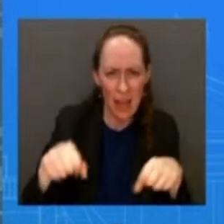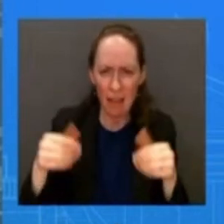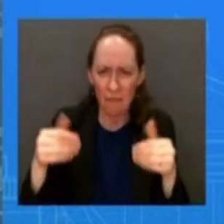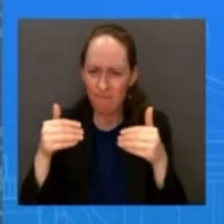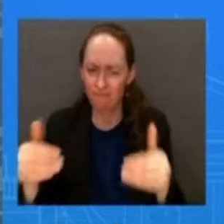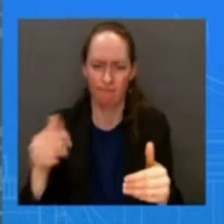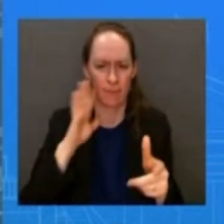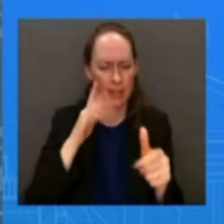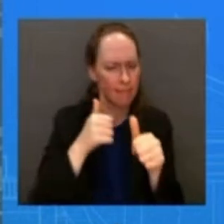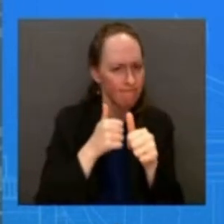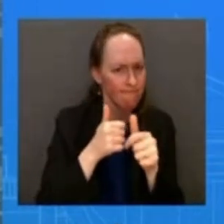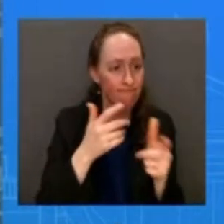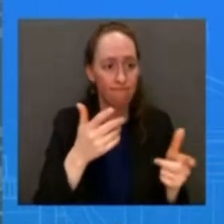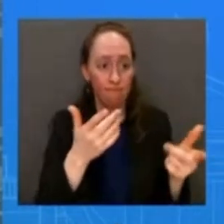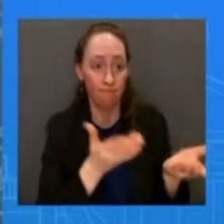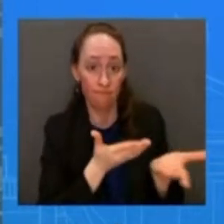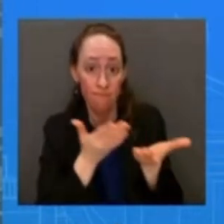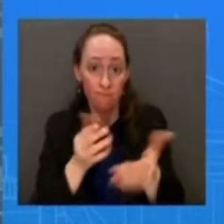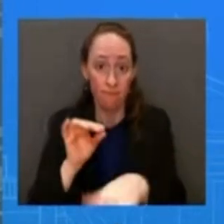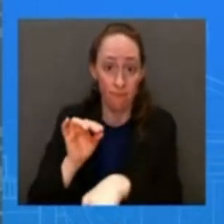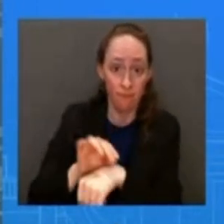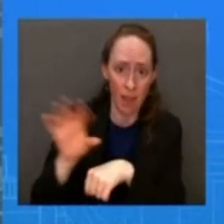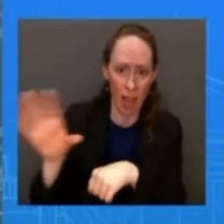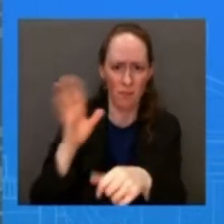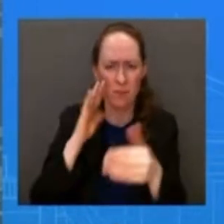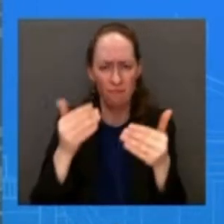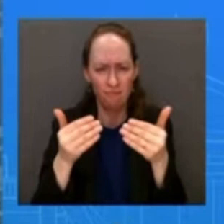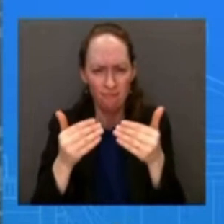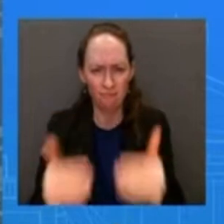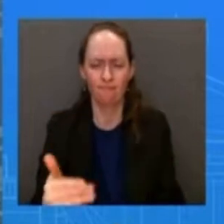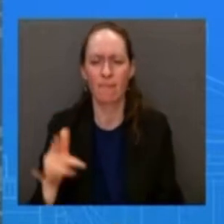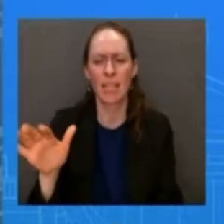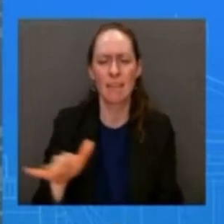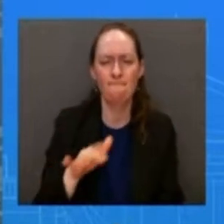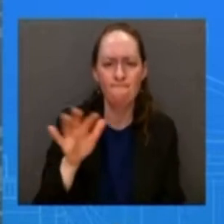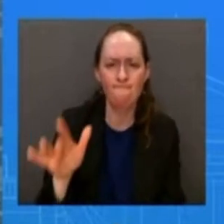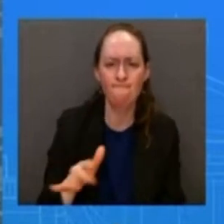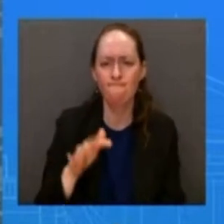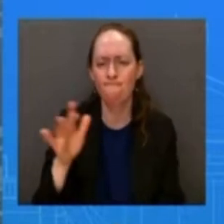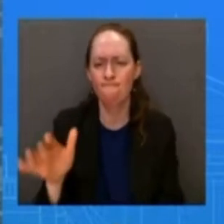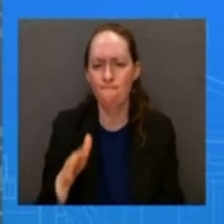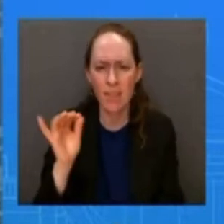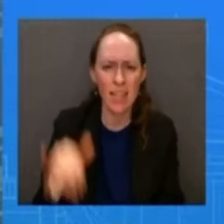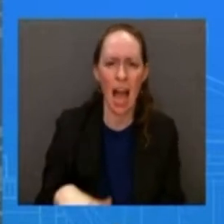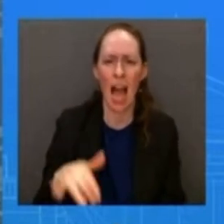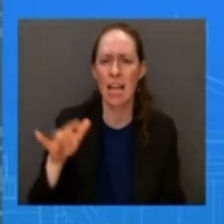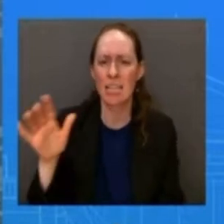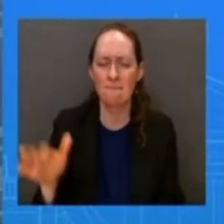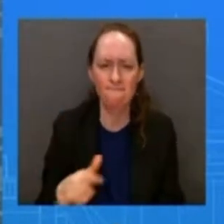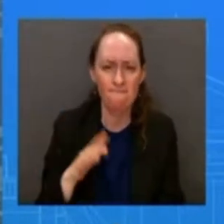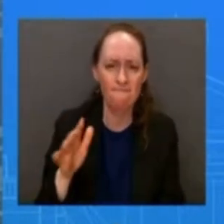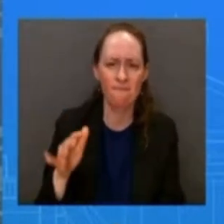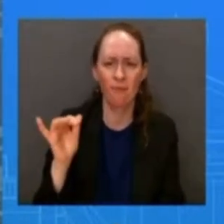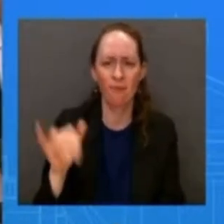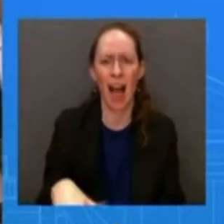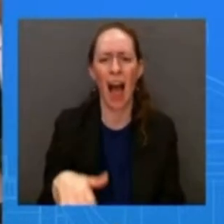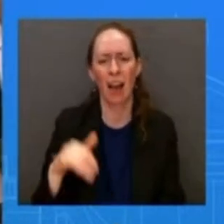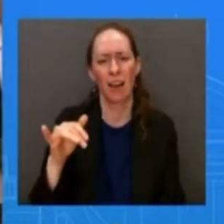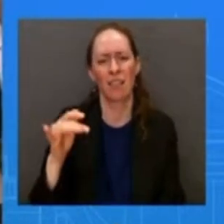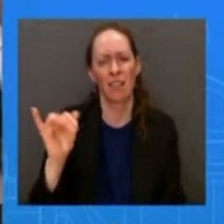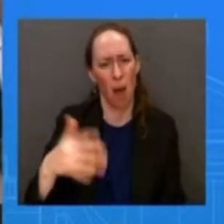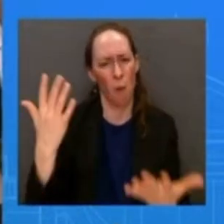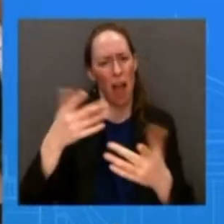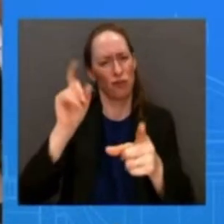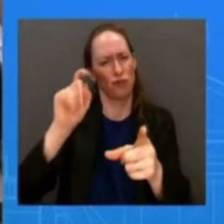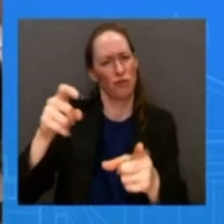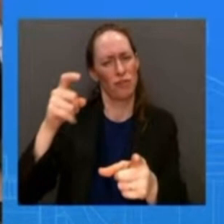airspace and that's what you should that's what you should gleam from what the action the actions that this president took and then one follow-up which is um